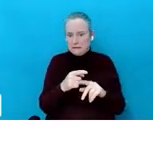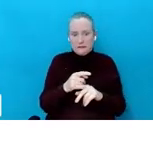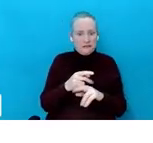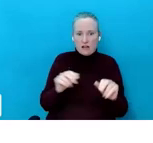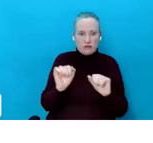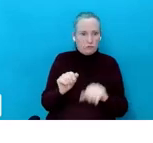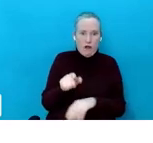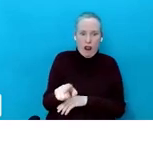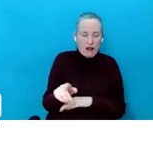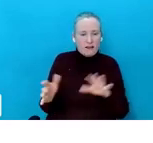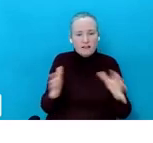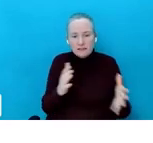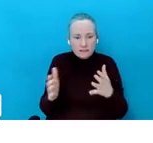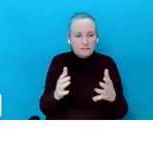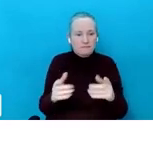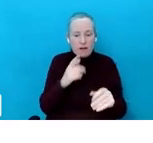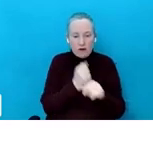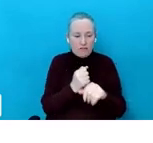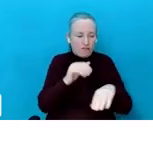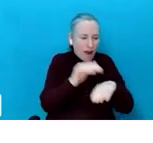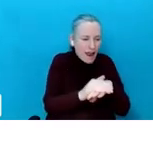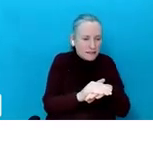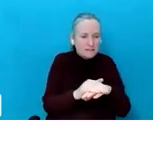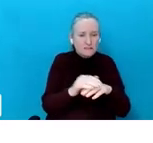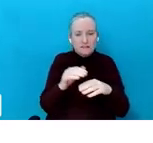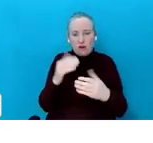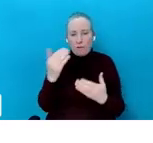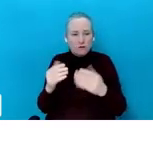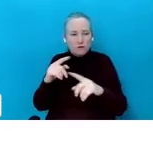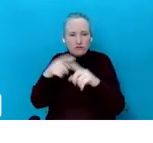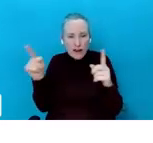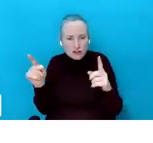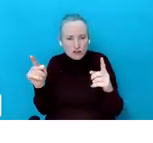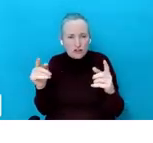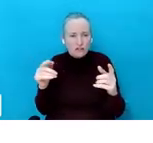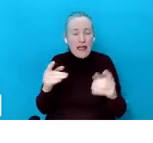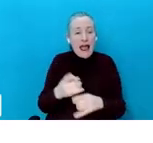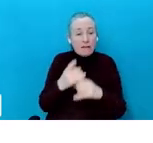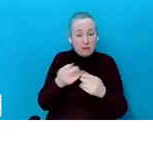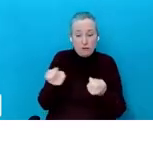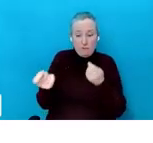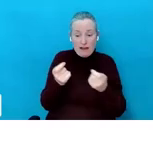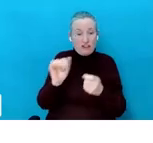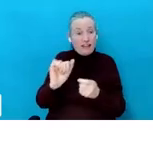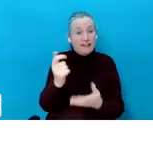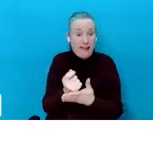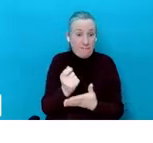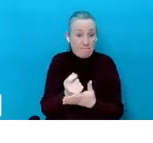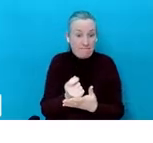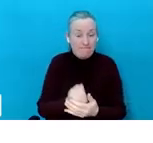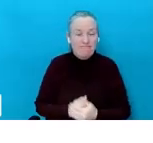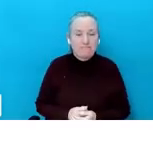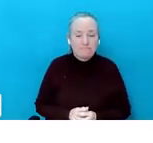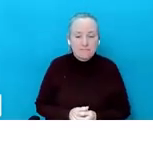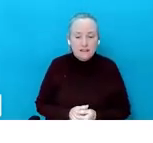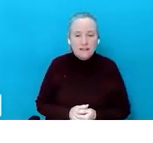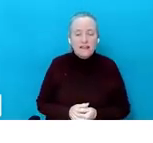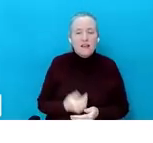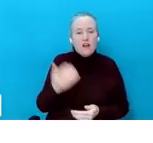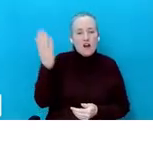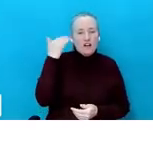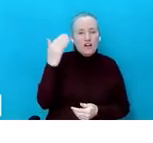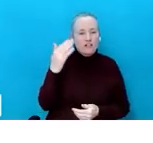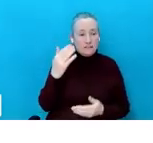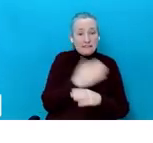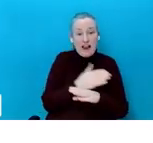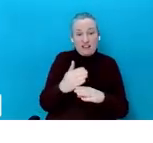and all of that thing, conversations all the time, so helping them to learn to manage their time. So we talked earlier at the very